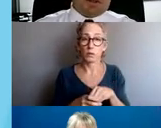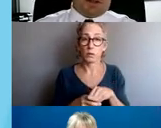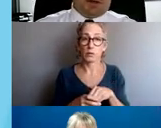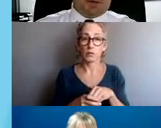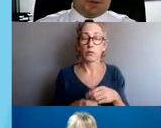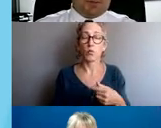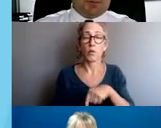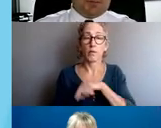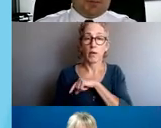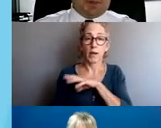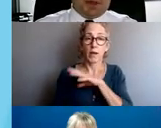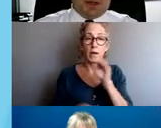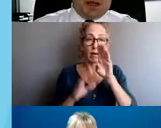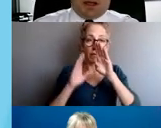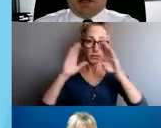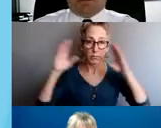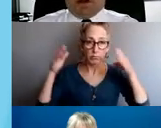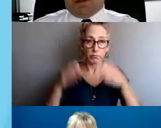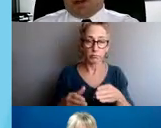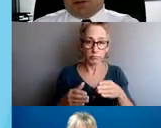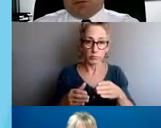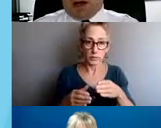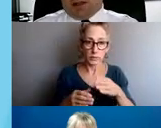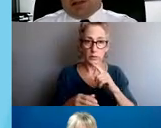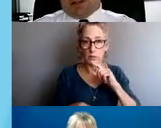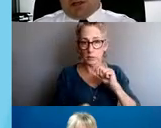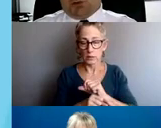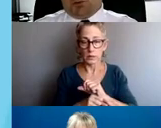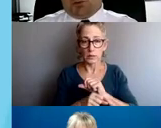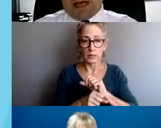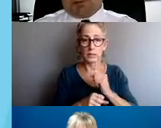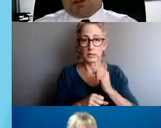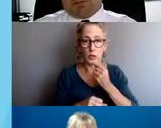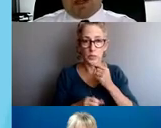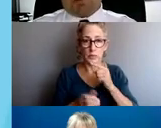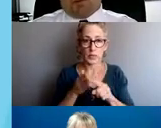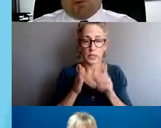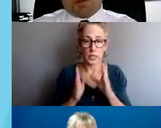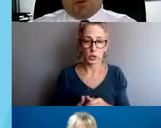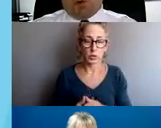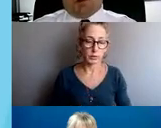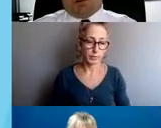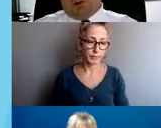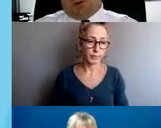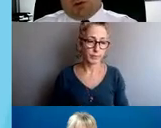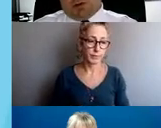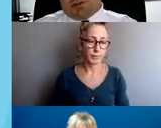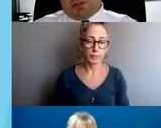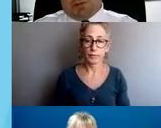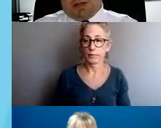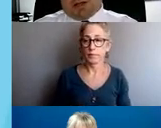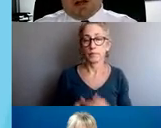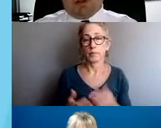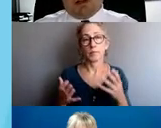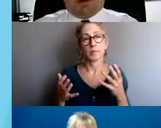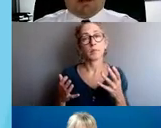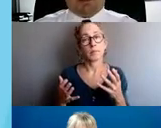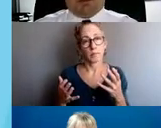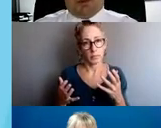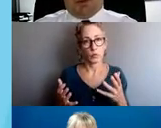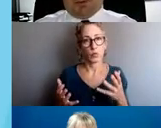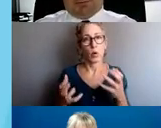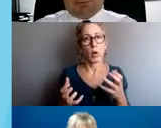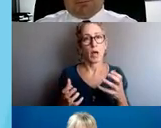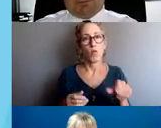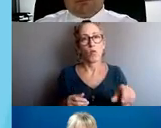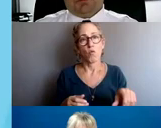investigators. And these foundational policies help to establish the base from which all other CPD accountability policies